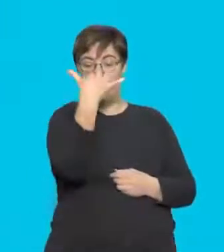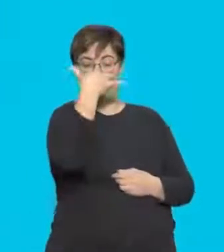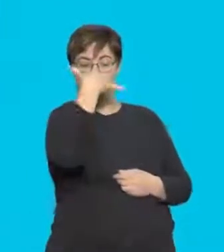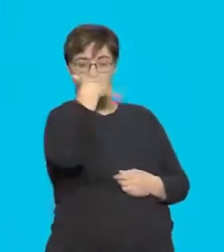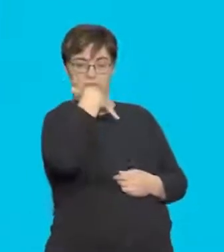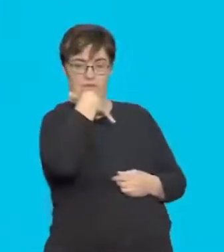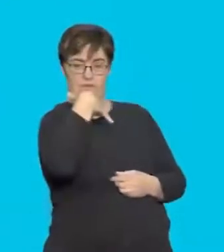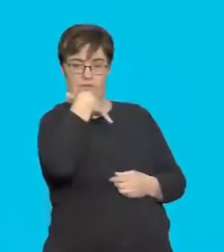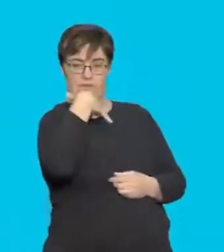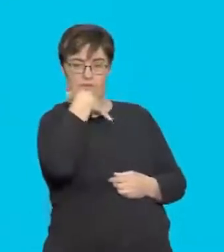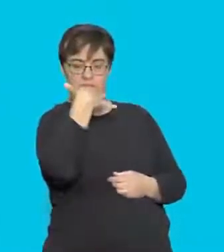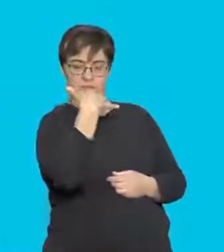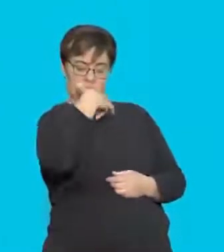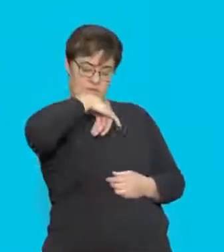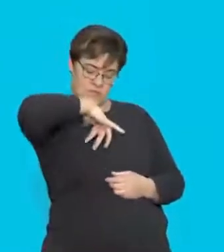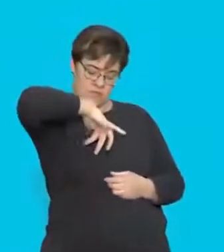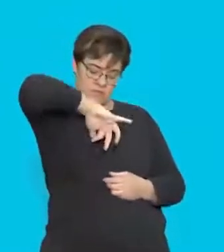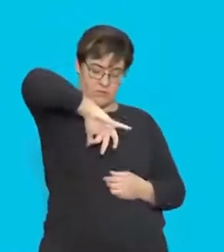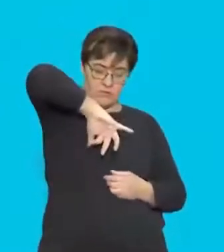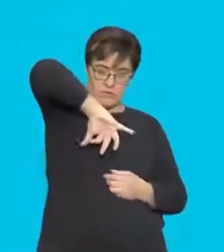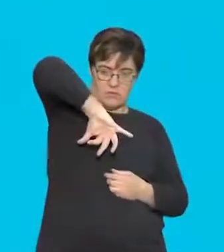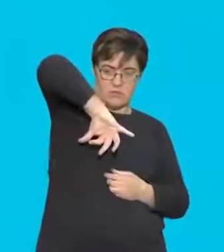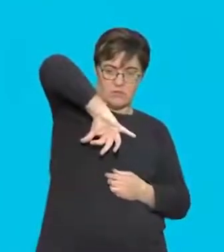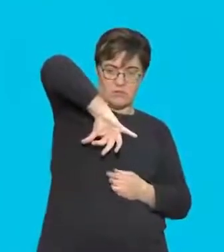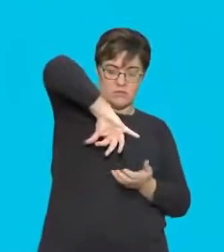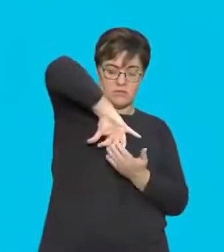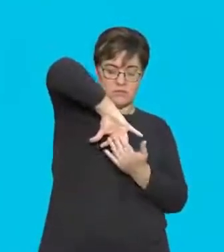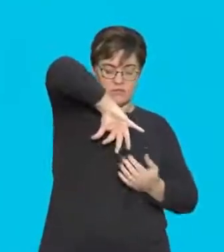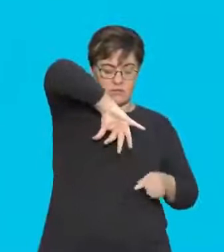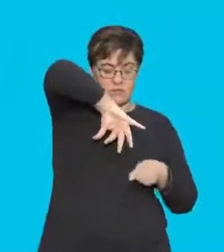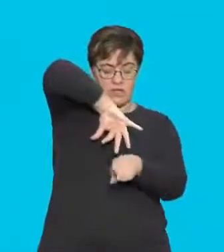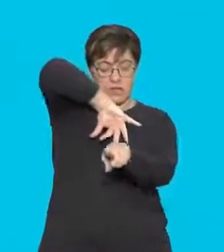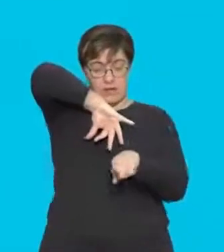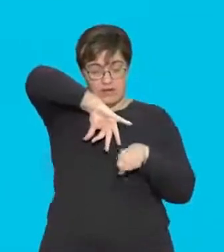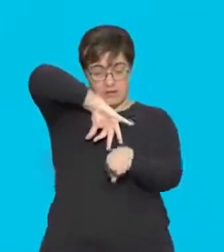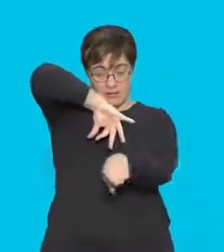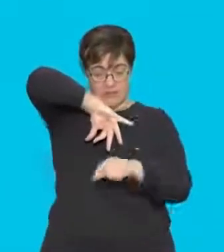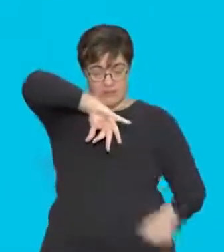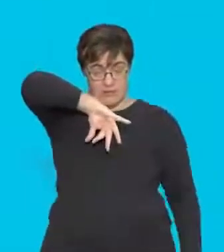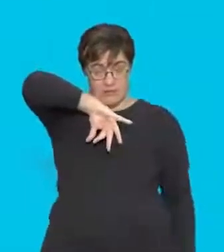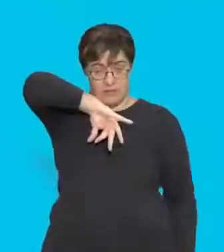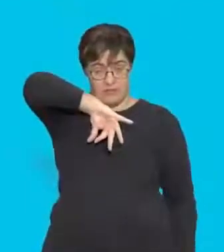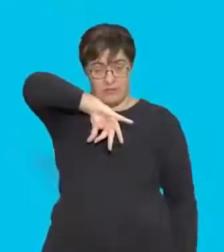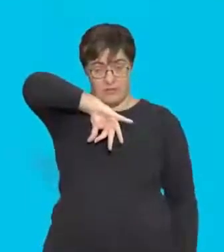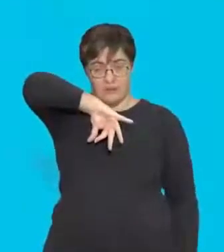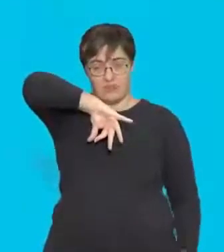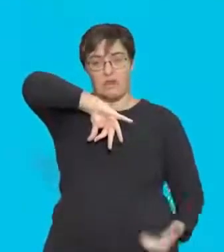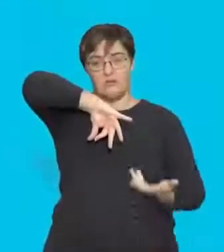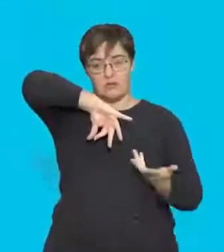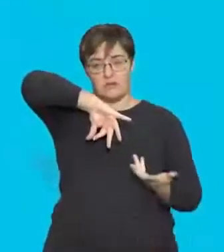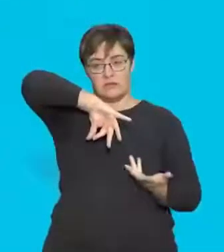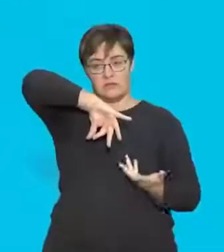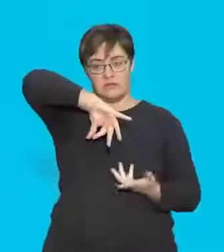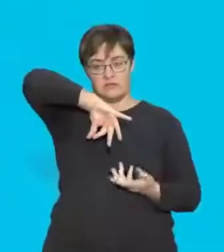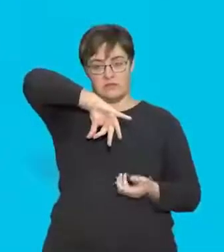of the current, what's happening below this conductor? Below the conductor, the fingers are